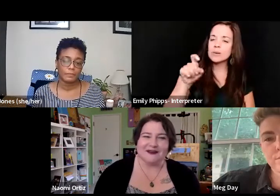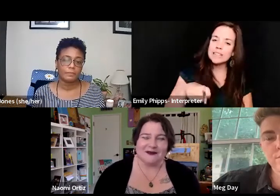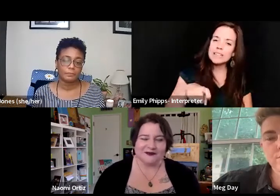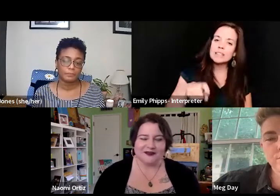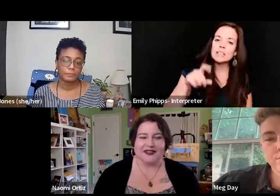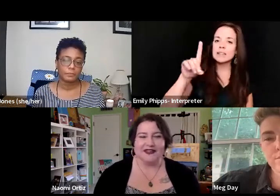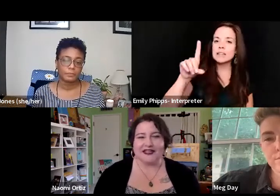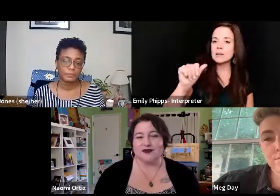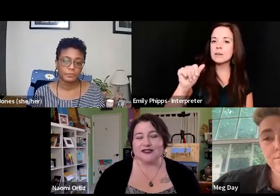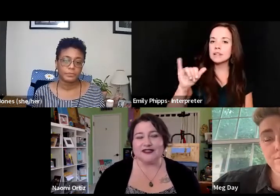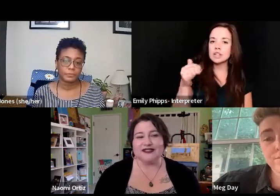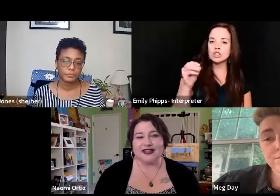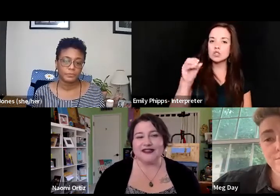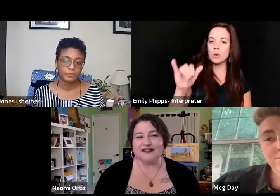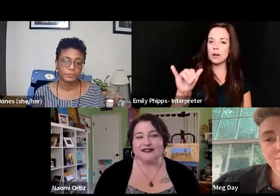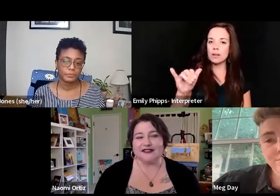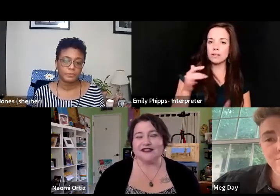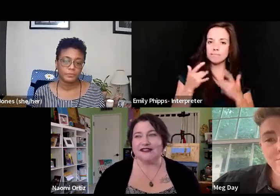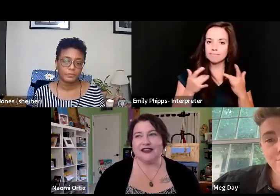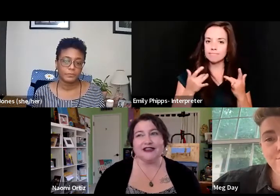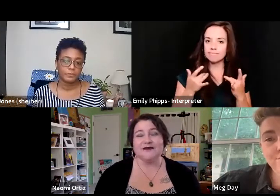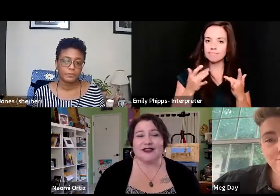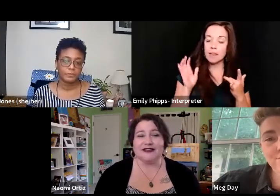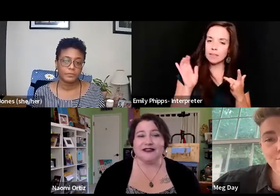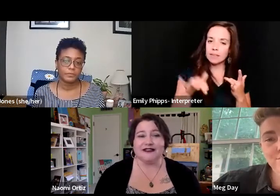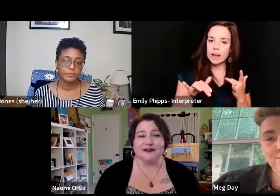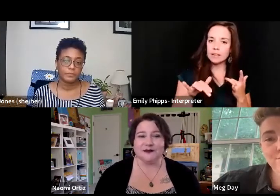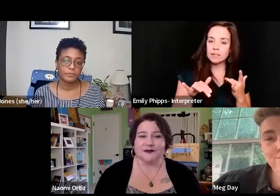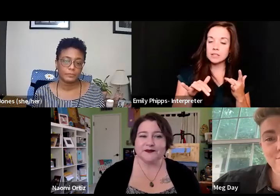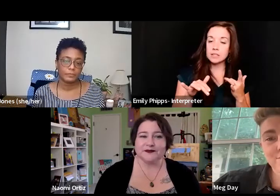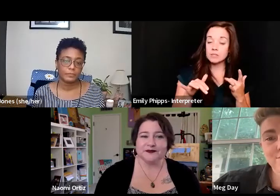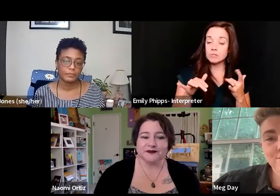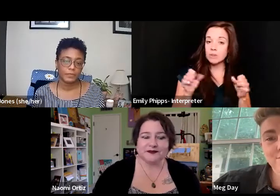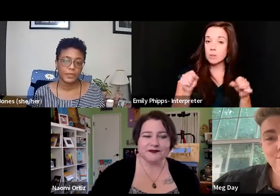Um, and that's what's at stake. That's, and it's big.